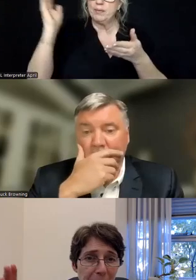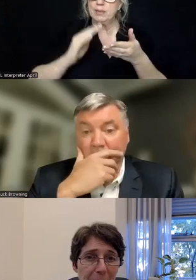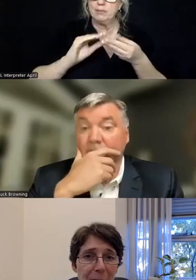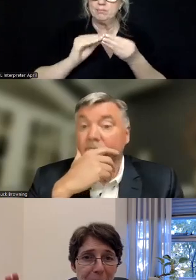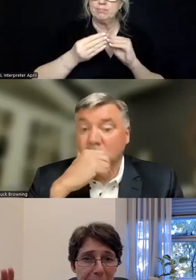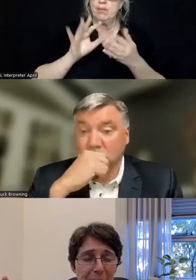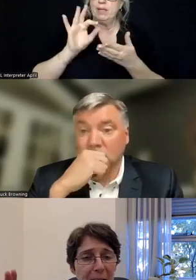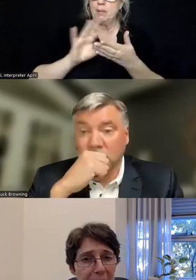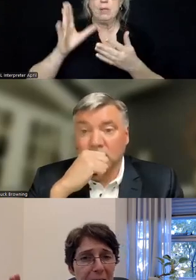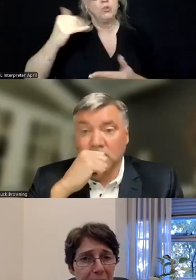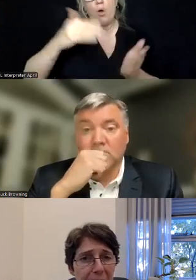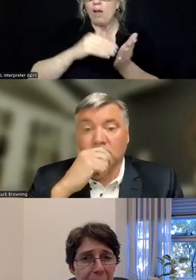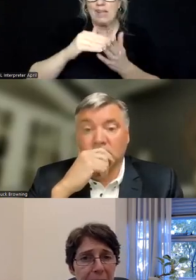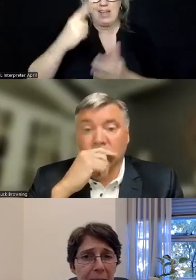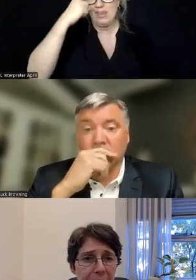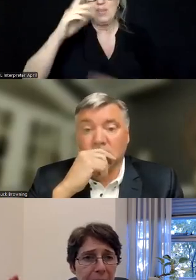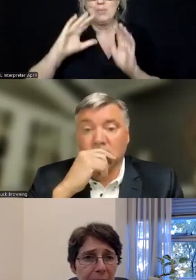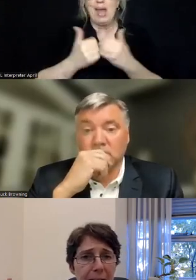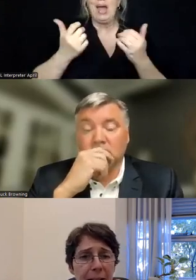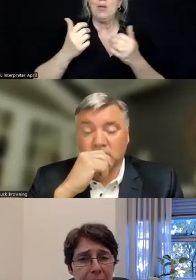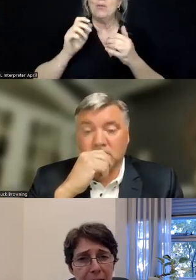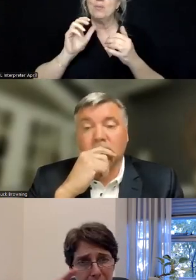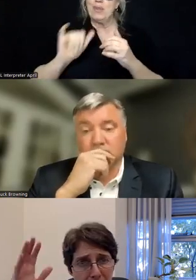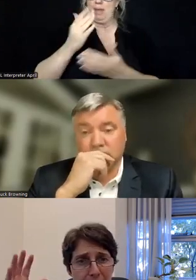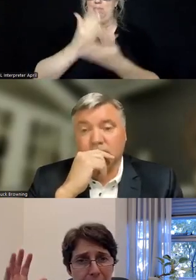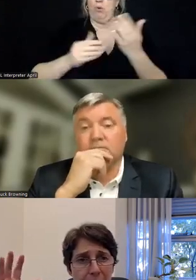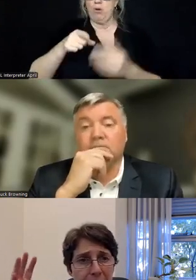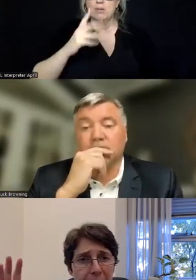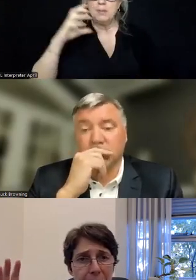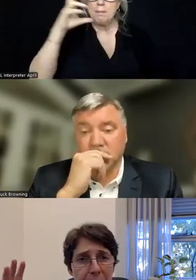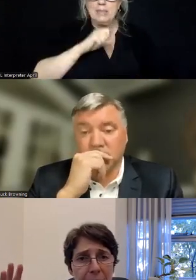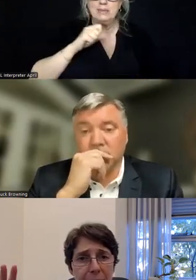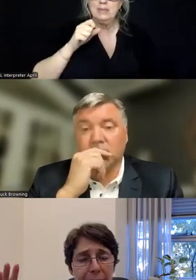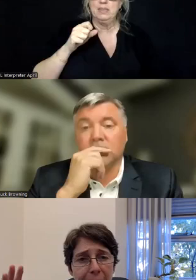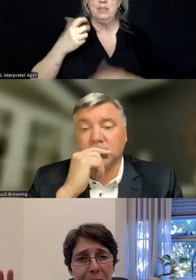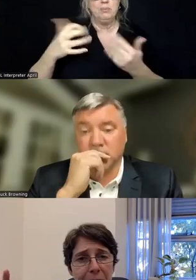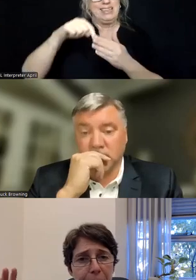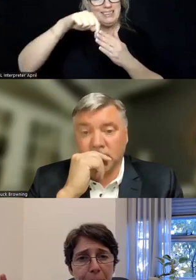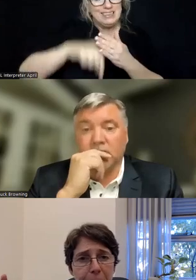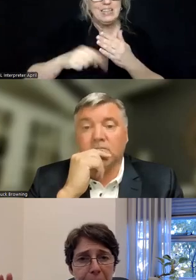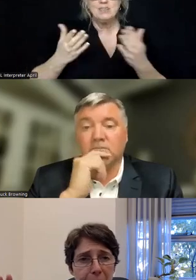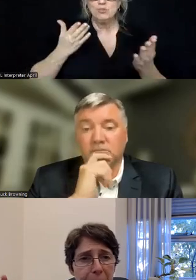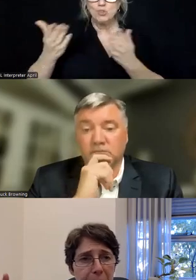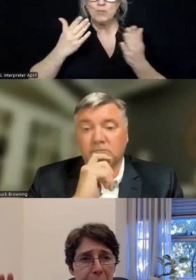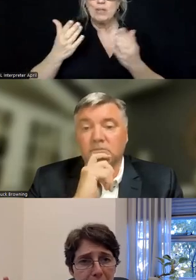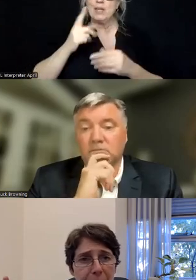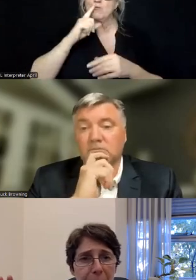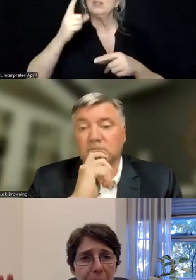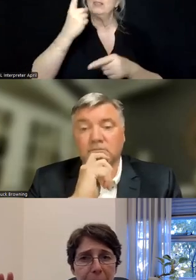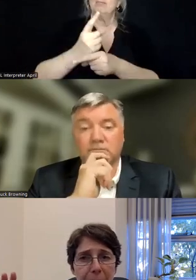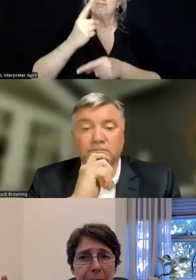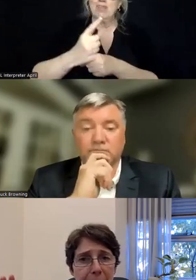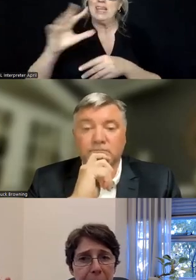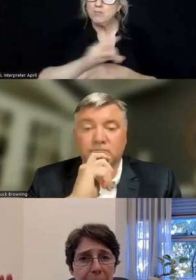in fact, often the thing that is missing and the thing that's needed is this sort of, you know, intensive services that actually function the way they're